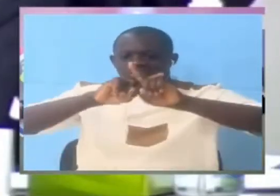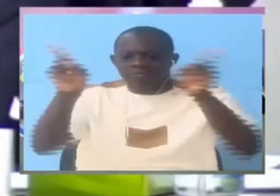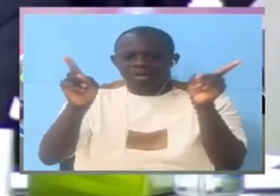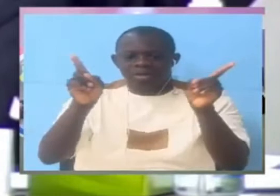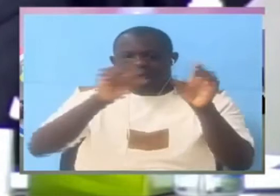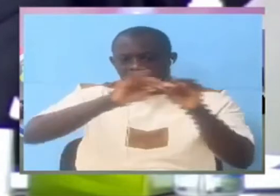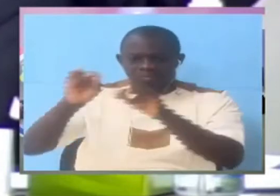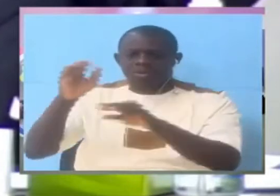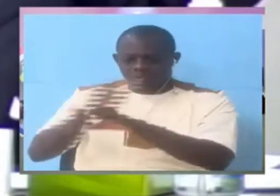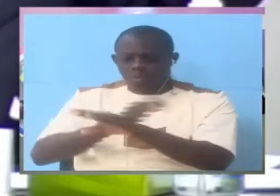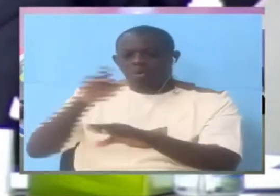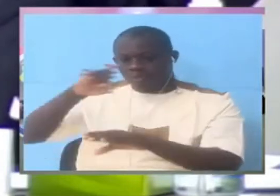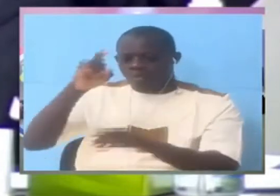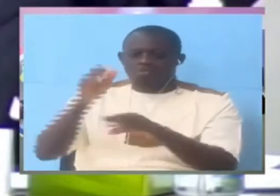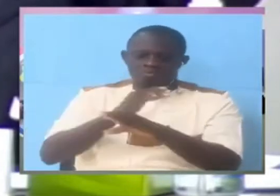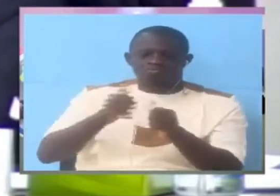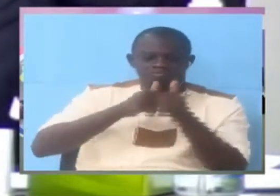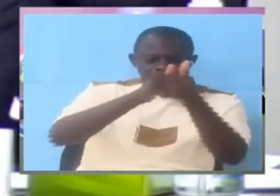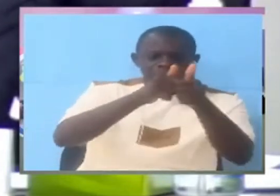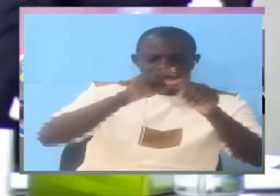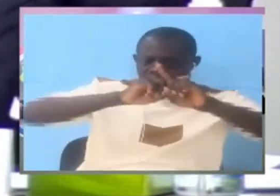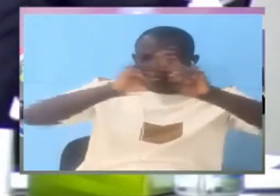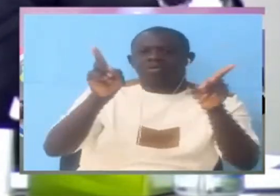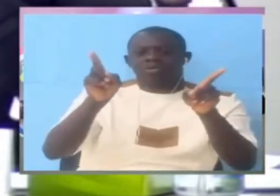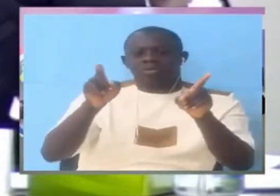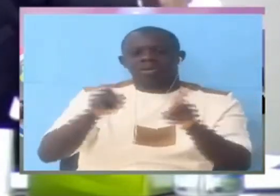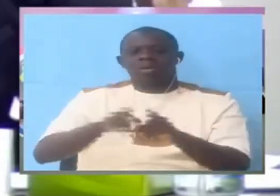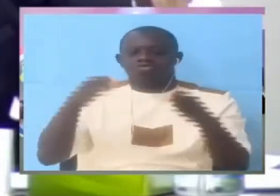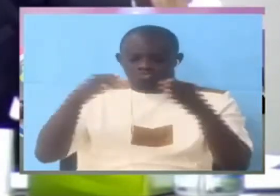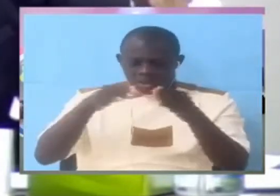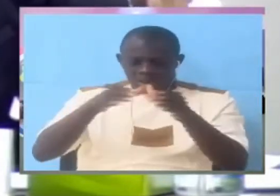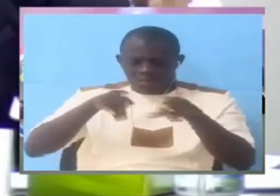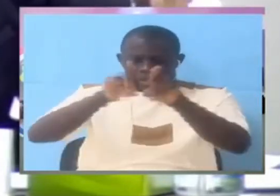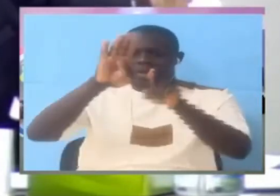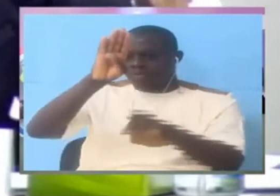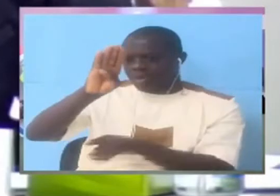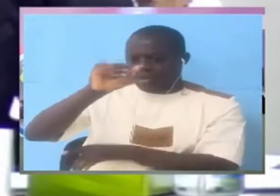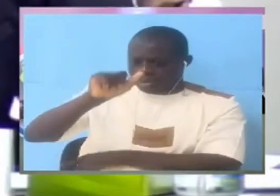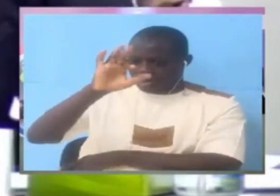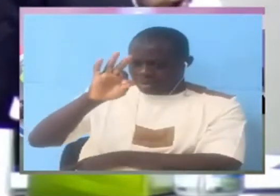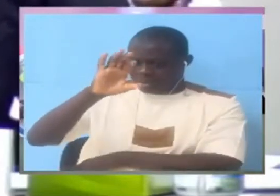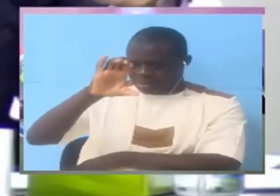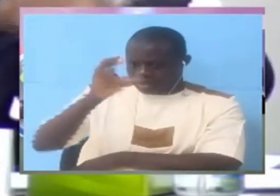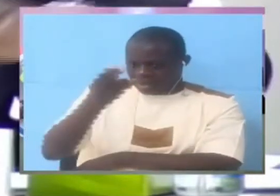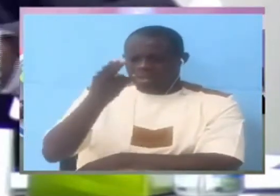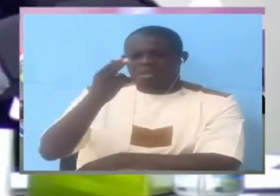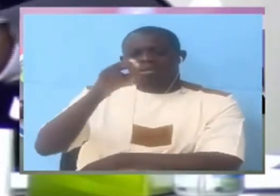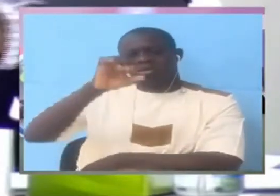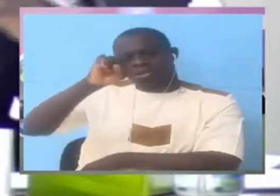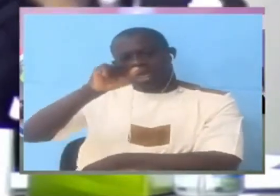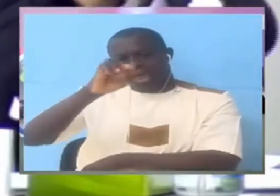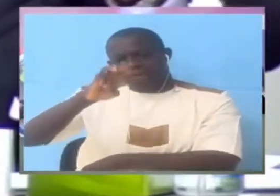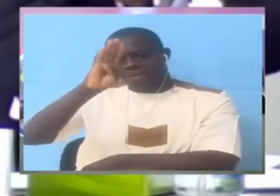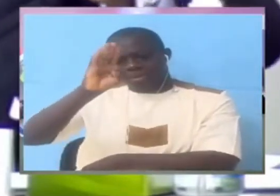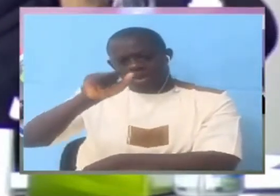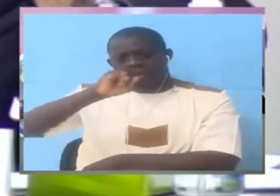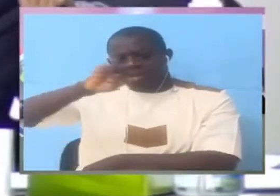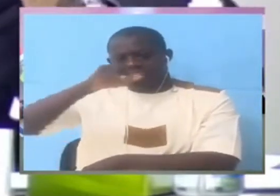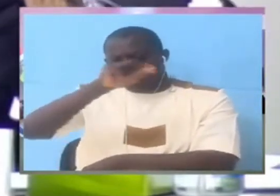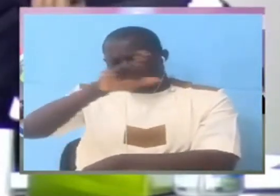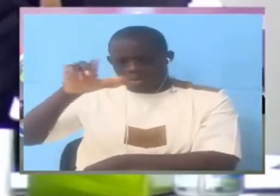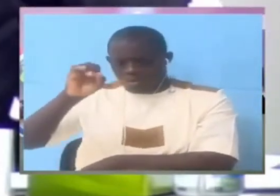arrested